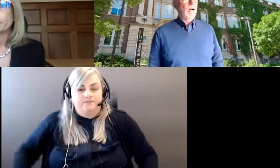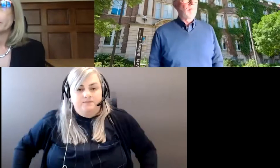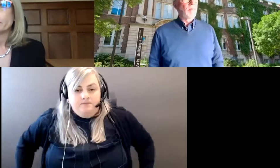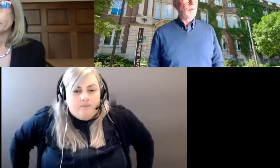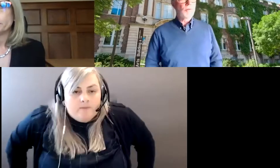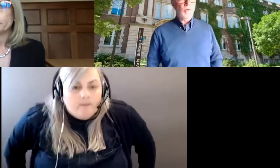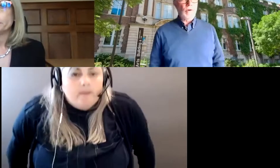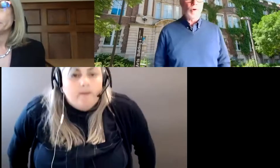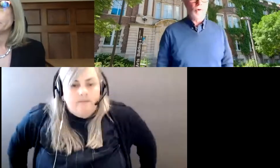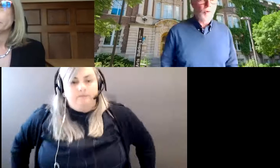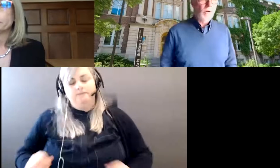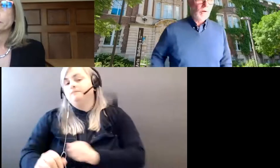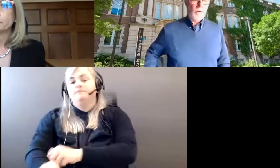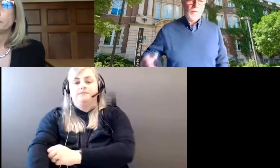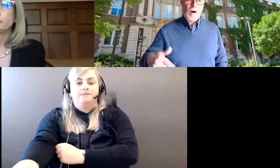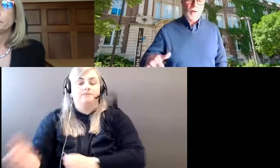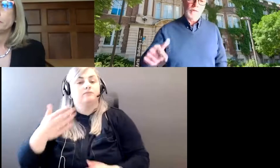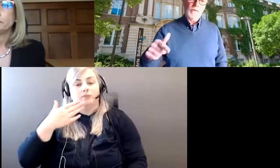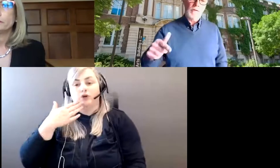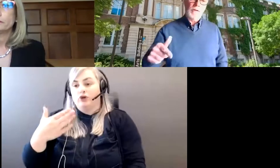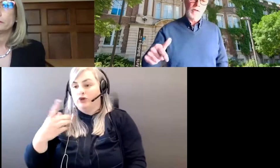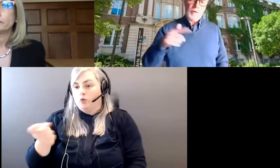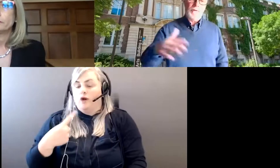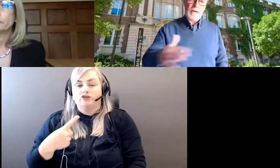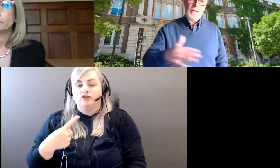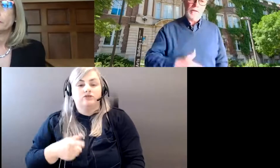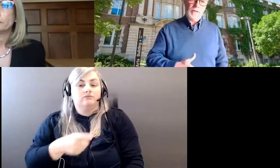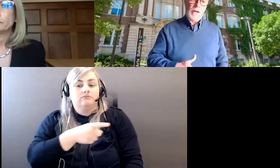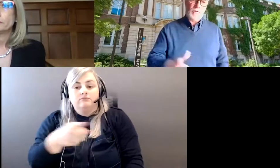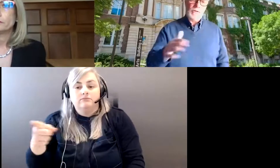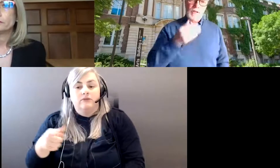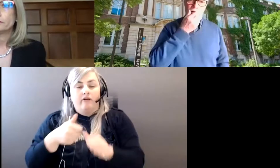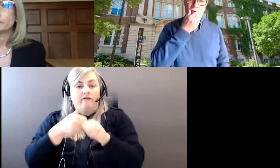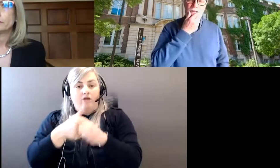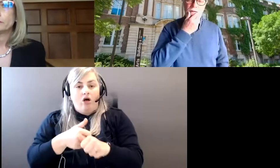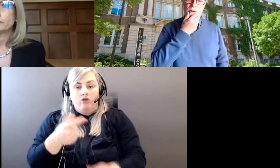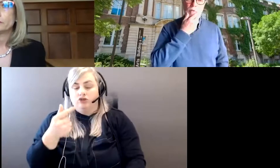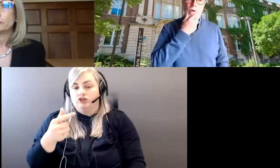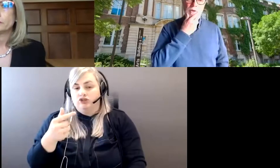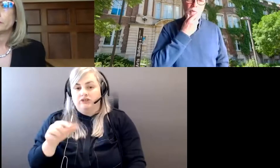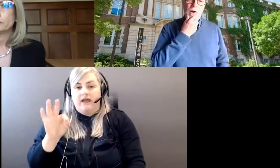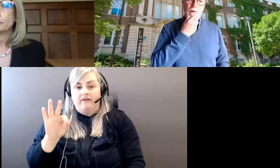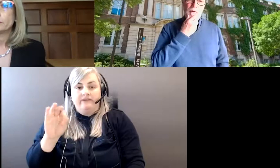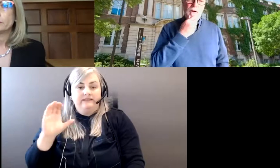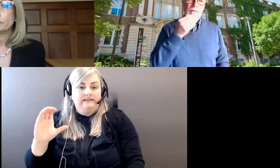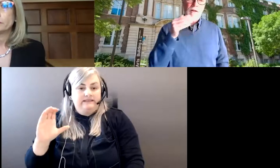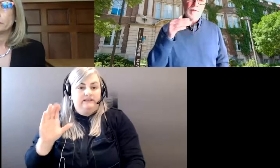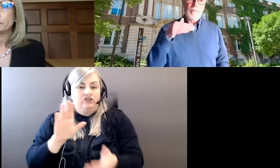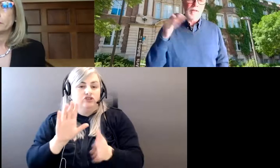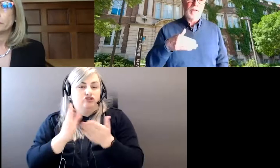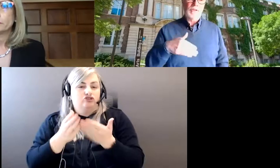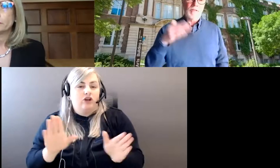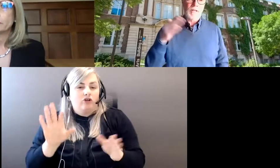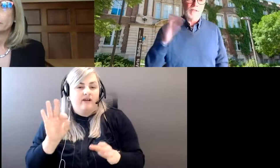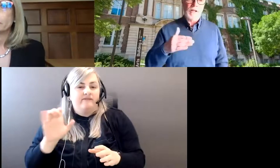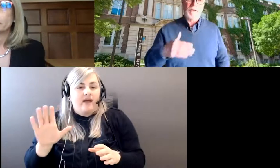Um, those of you who followed the general faculty's council GFC will be aware of, of some of the